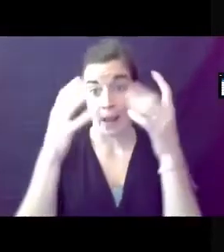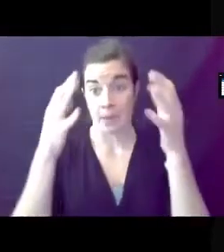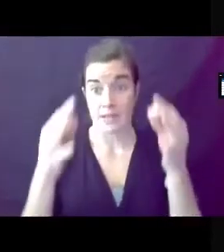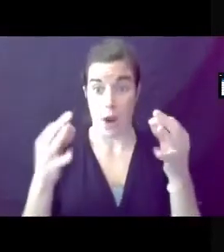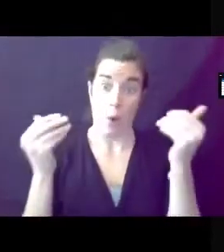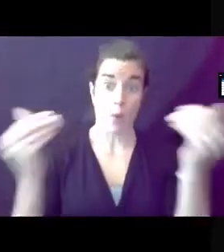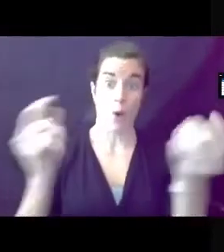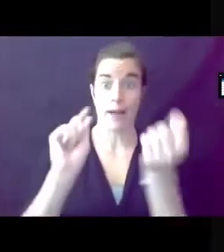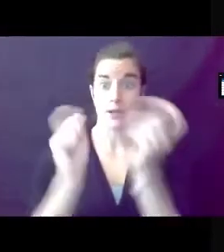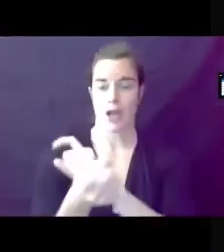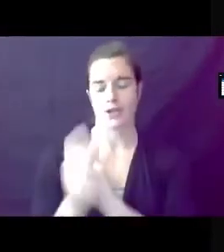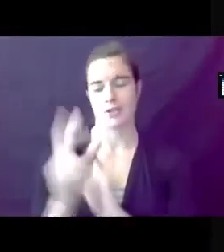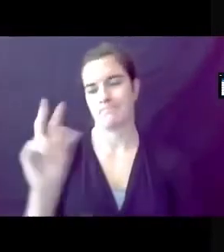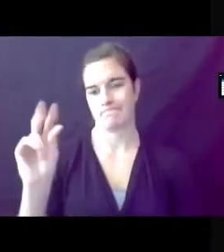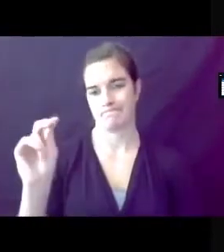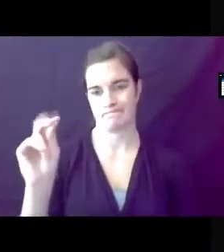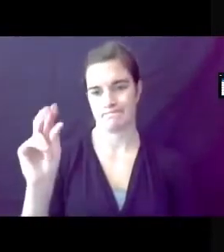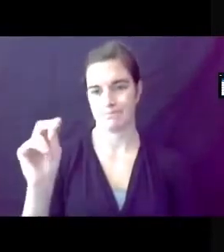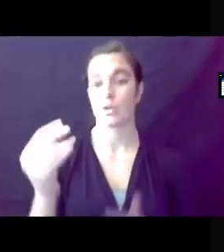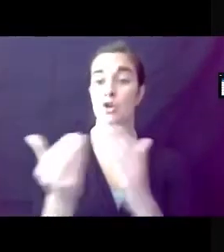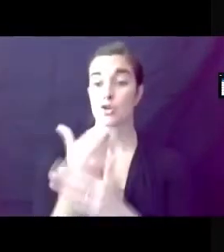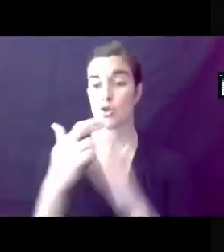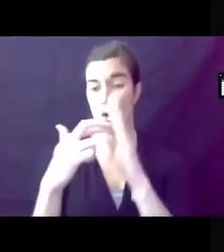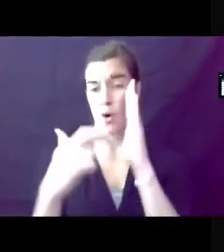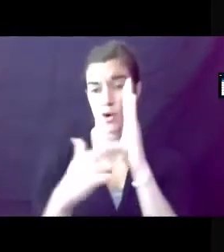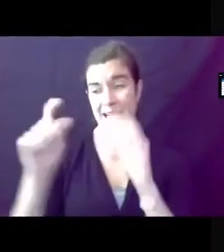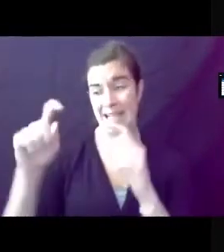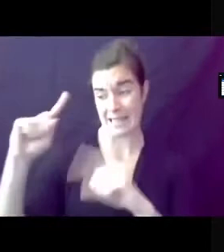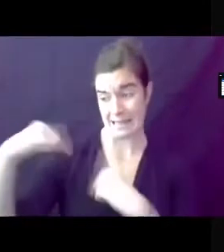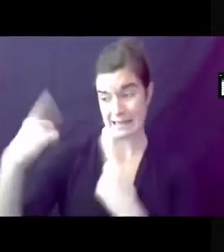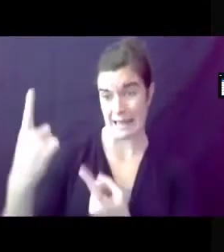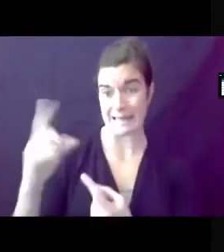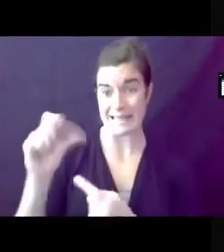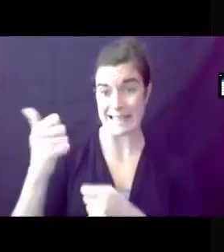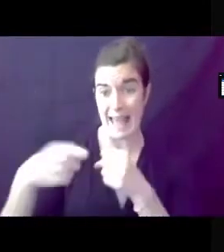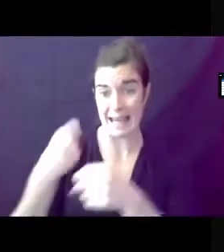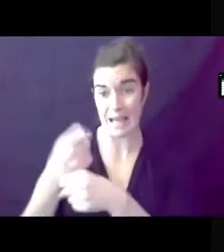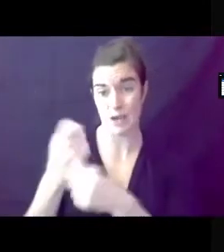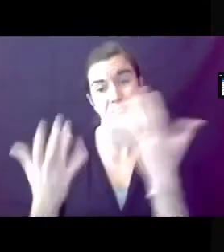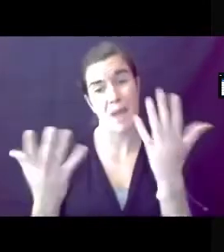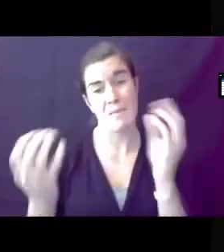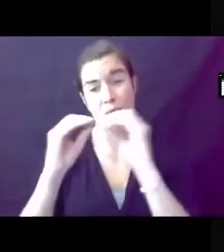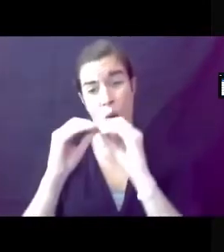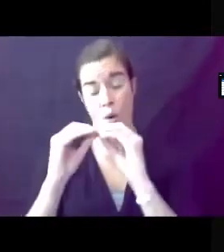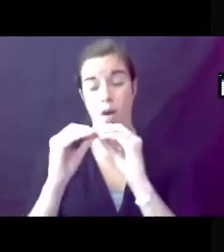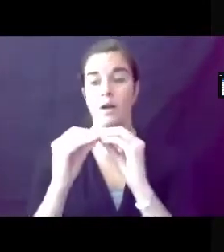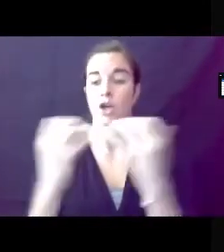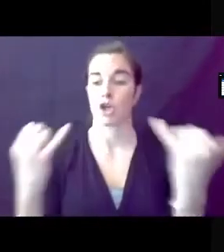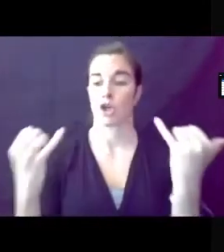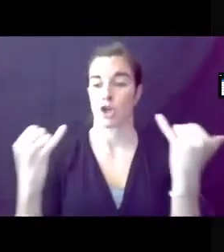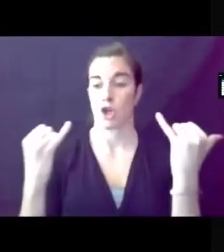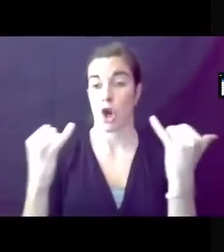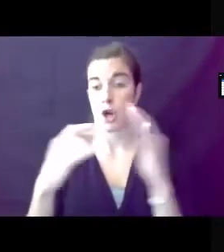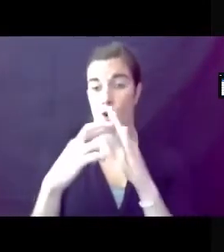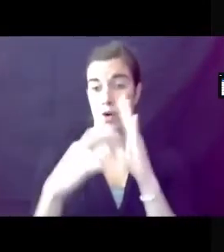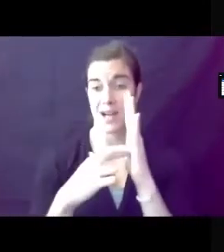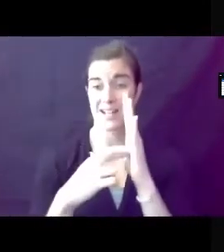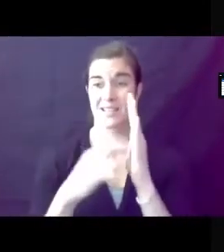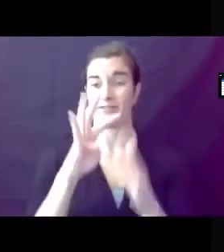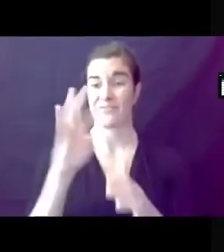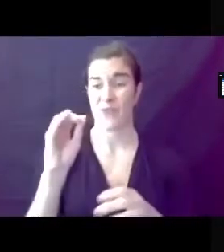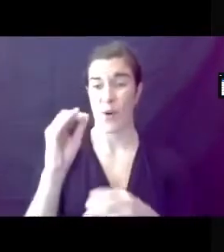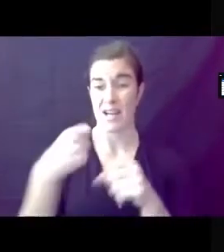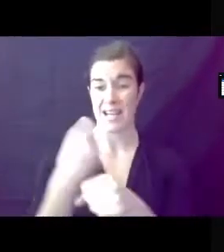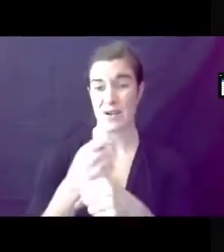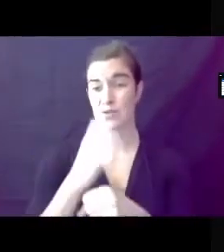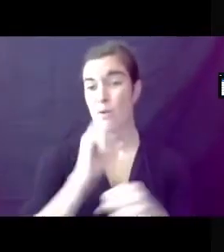change the ordinance. A new ordinance has been needed for at least 10 years, if not more. The current ordinance is over 40 years, which